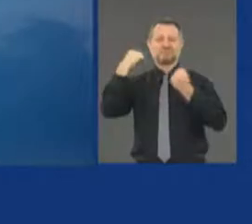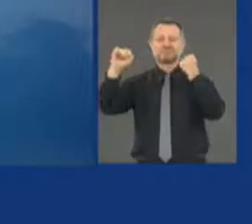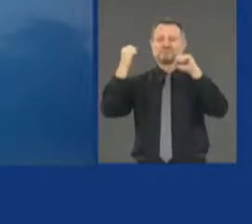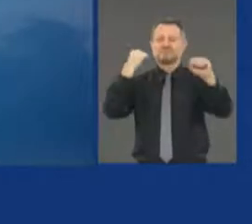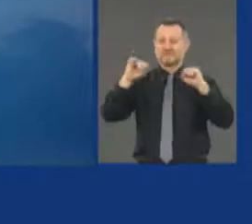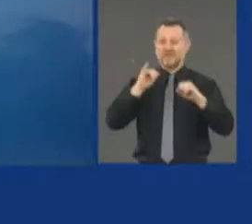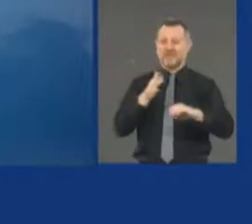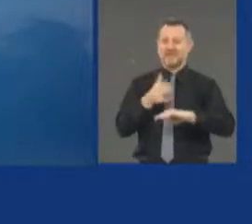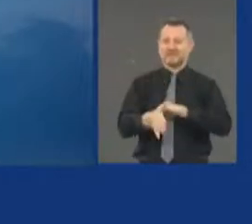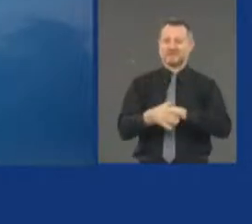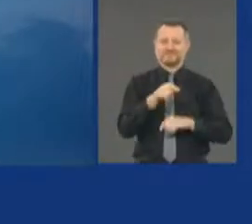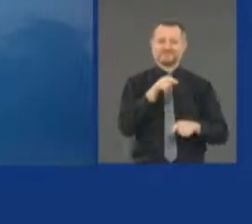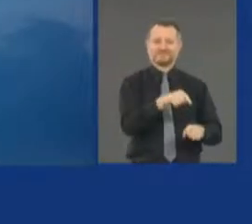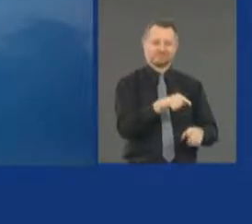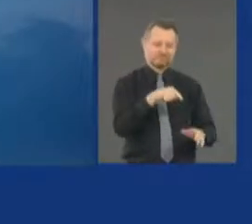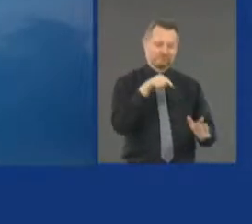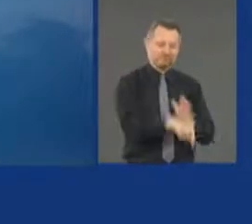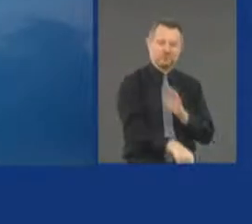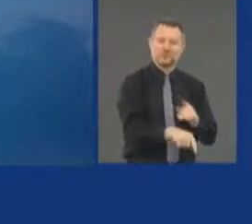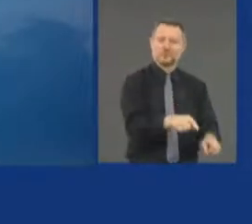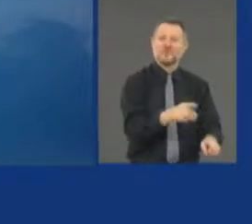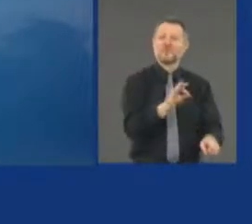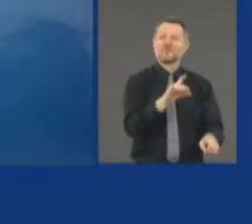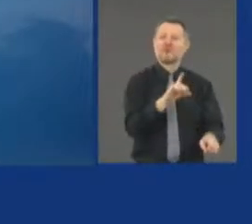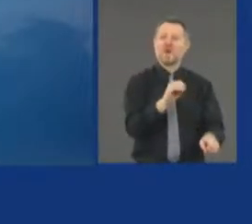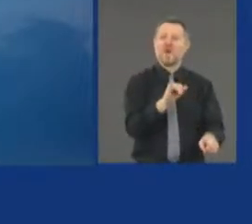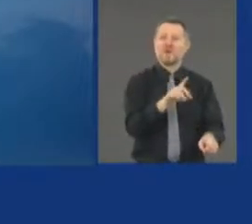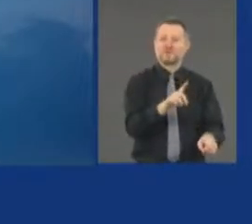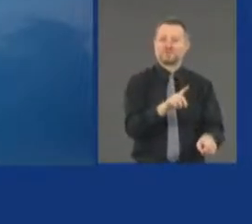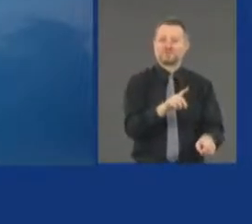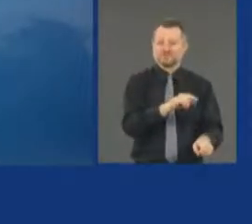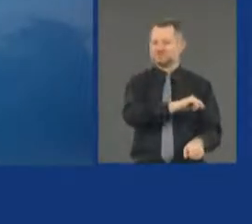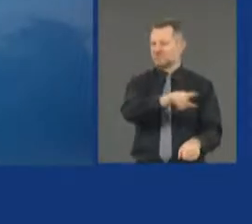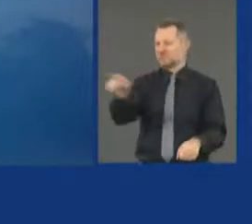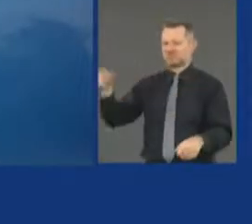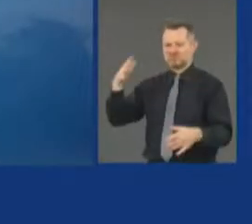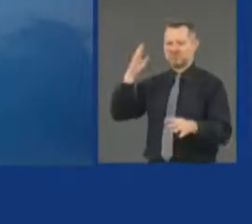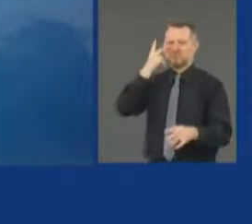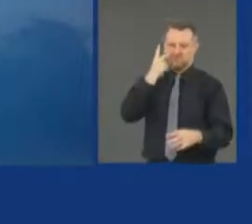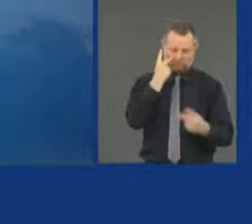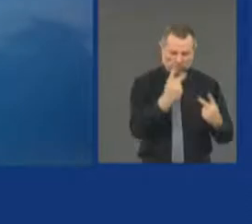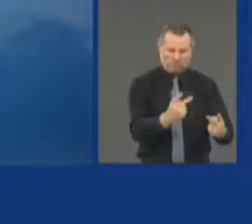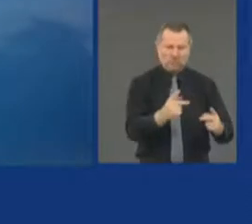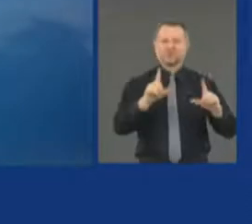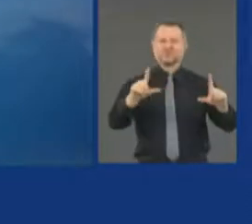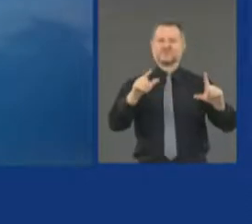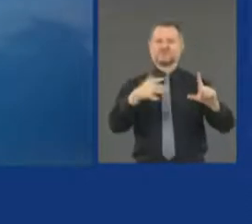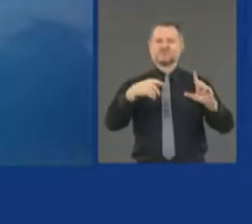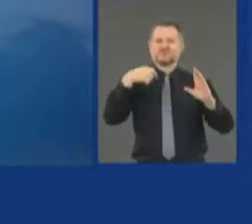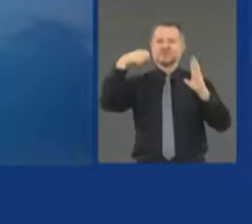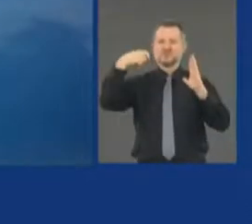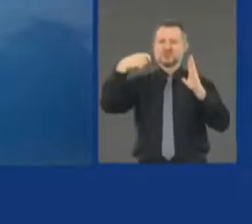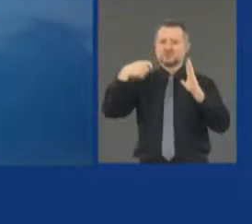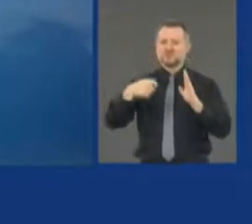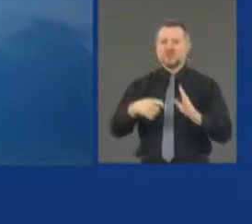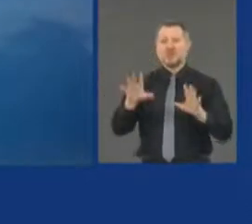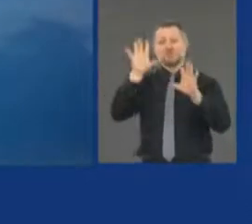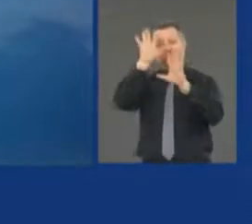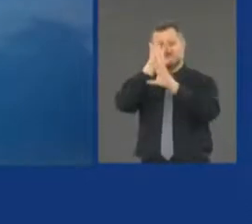Floyd that we all saw on TV. The President held up